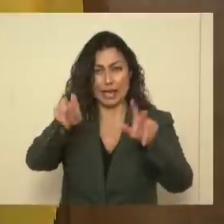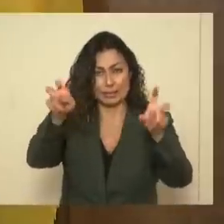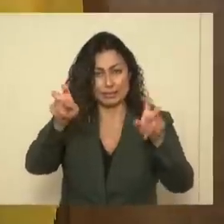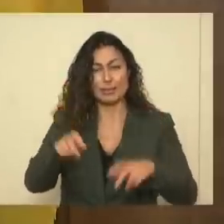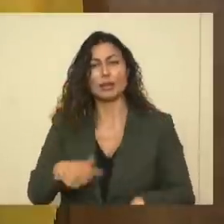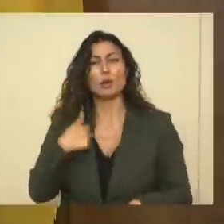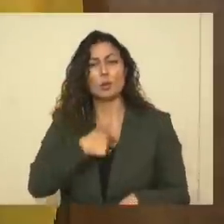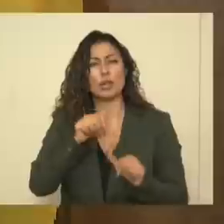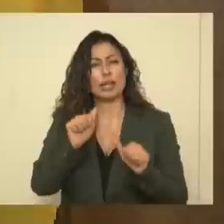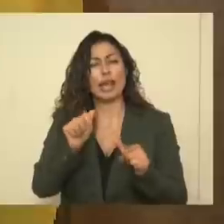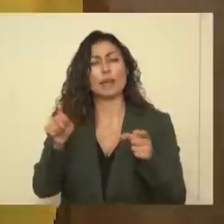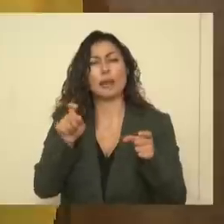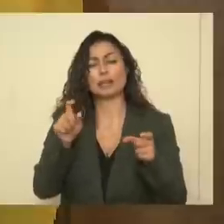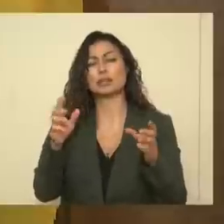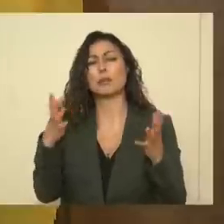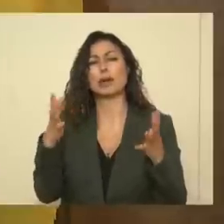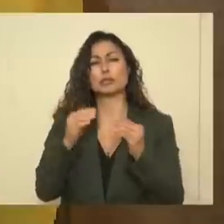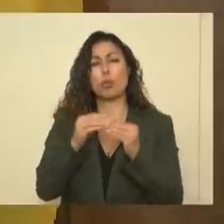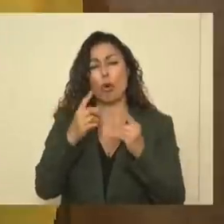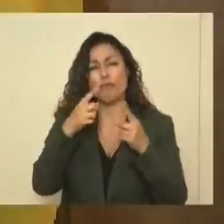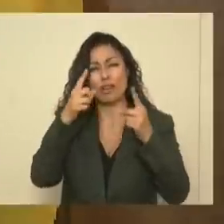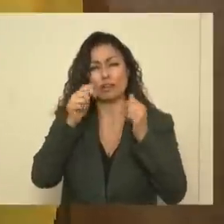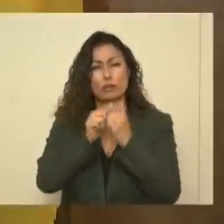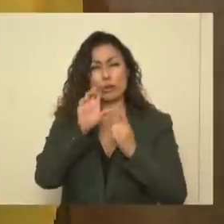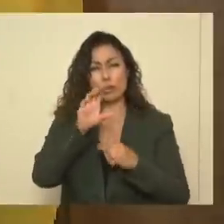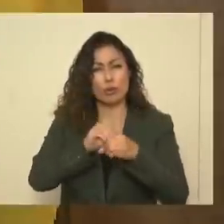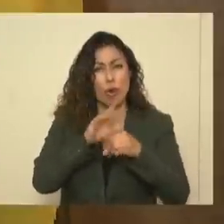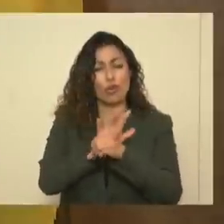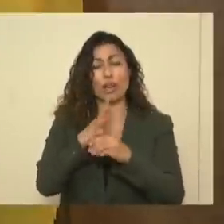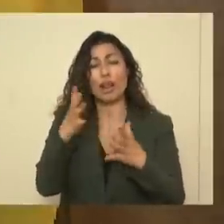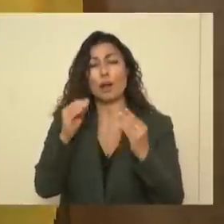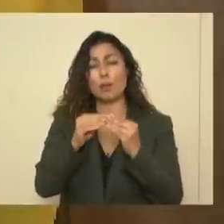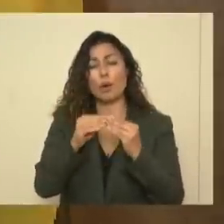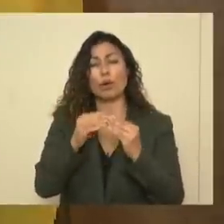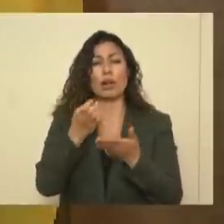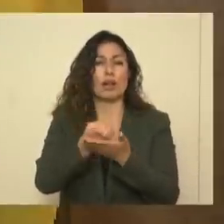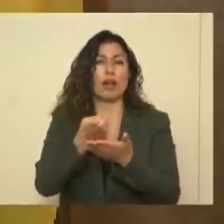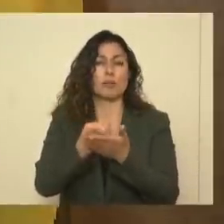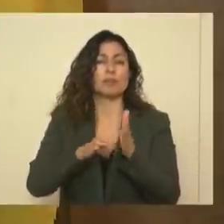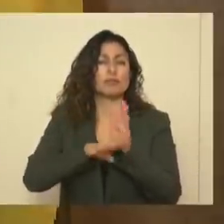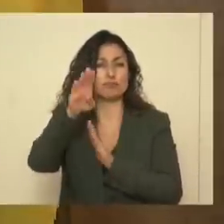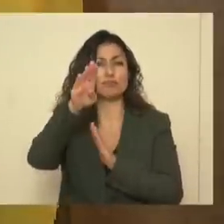where we can manage much more effectively with COVID, and we can have much better economic recovery.